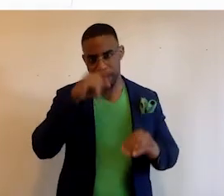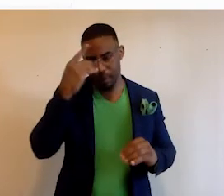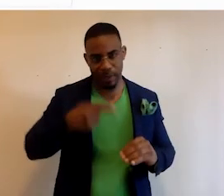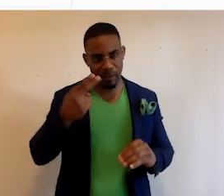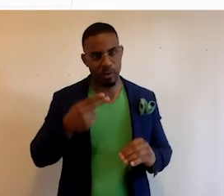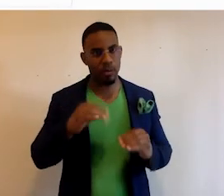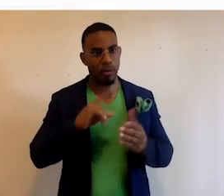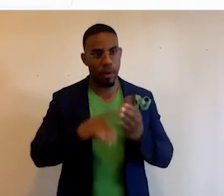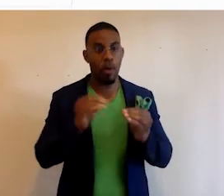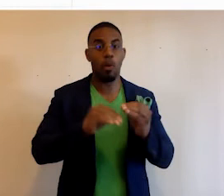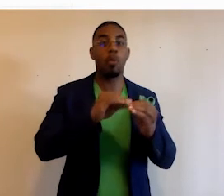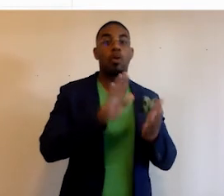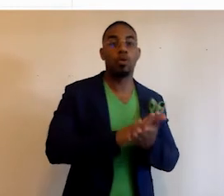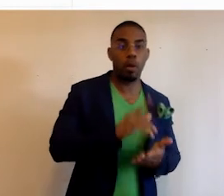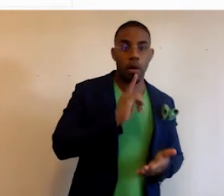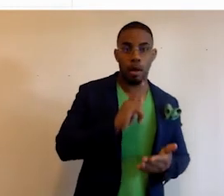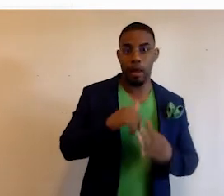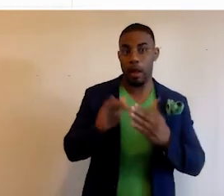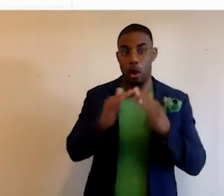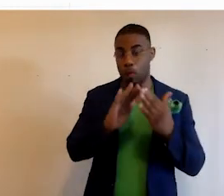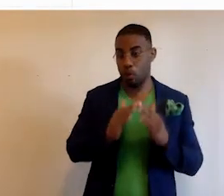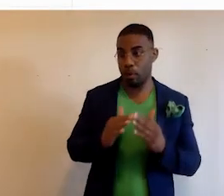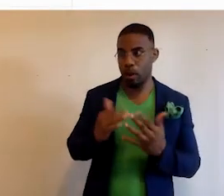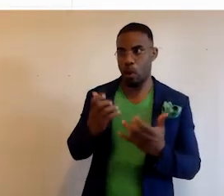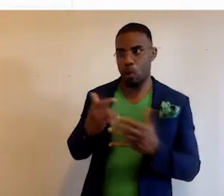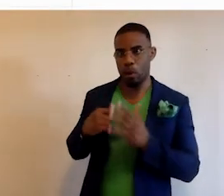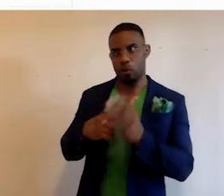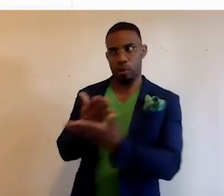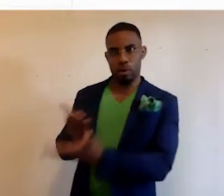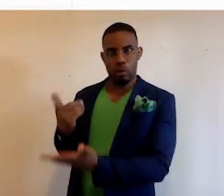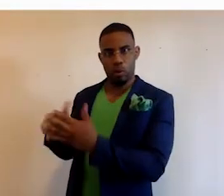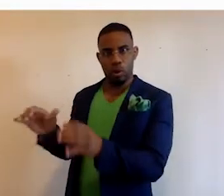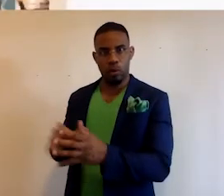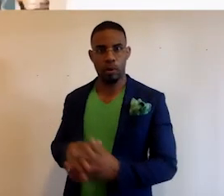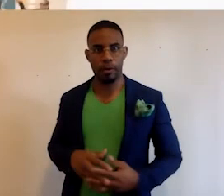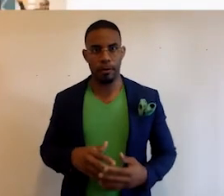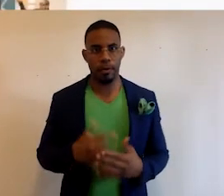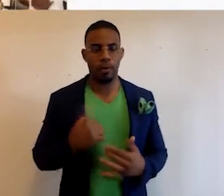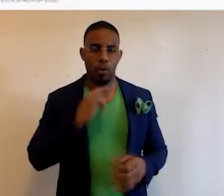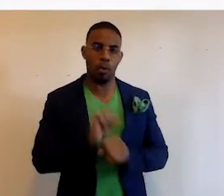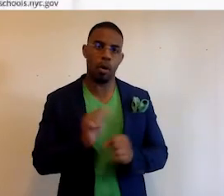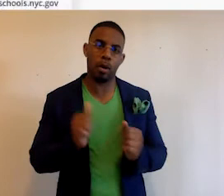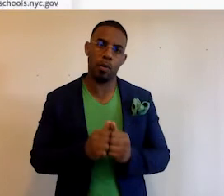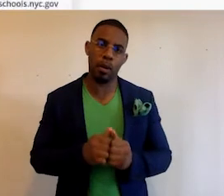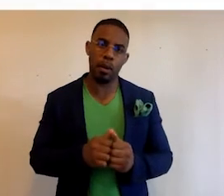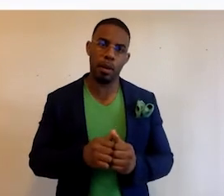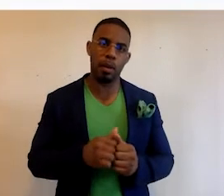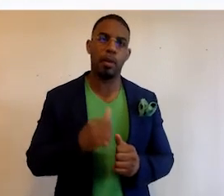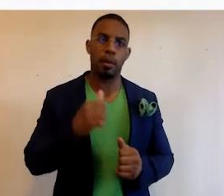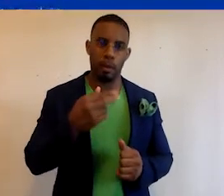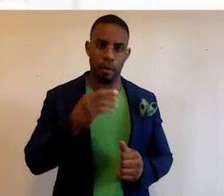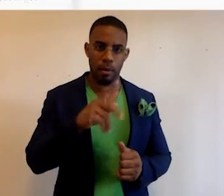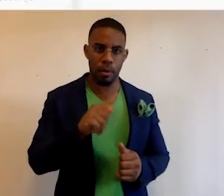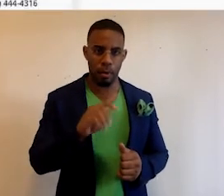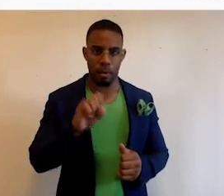and we're finding more and more schools that are in urban communities want to showcase what they're doing. We're working with the Herman Schreider